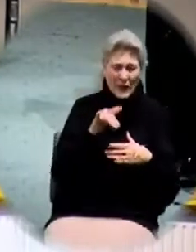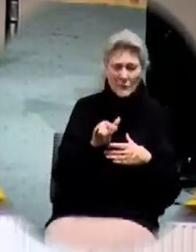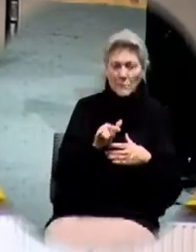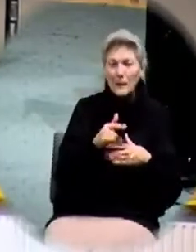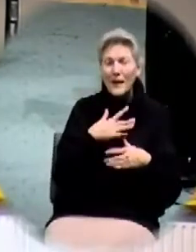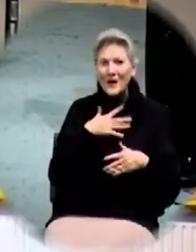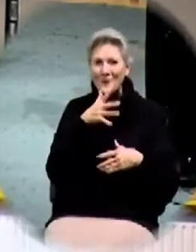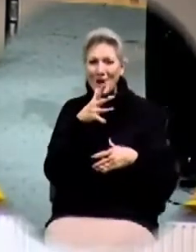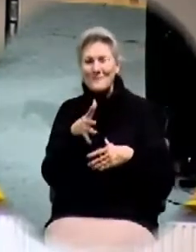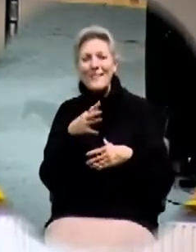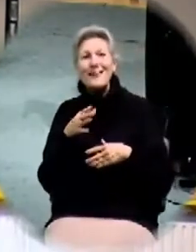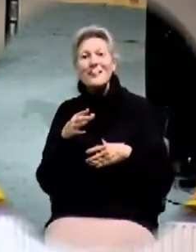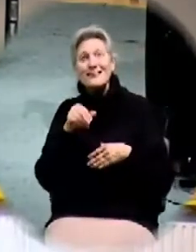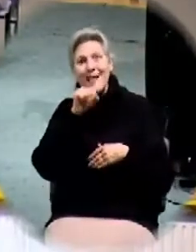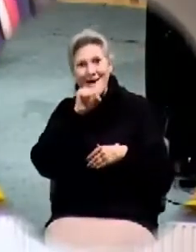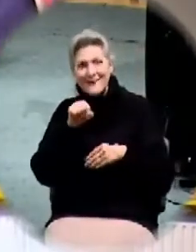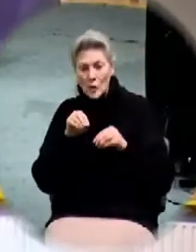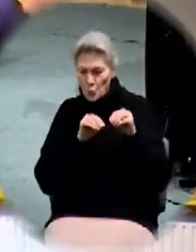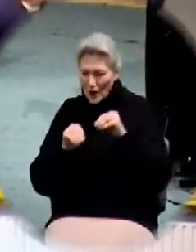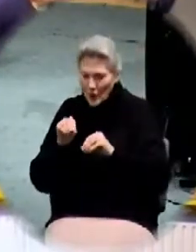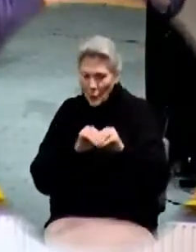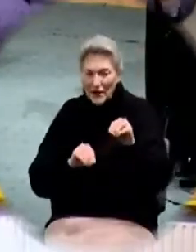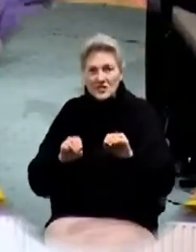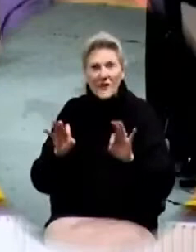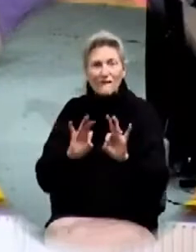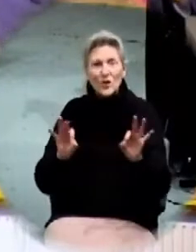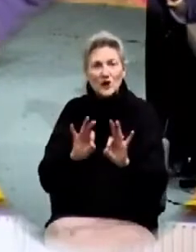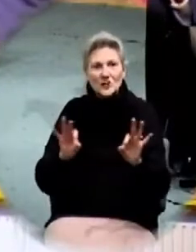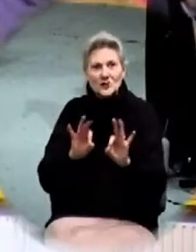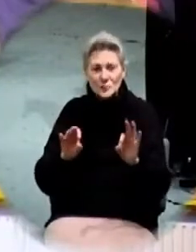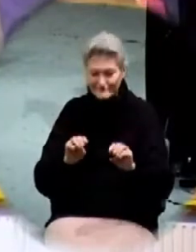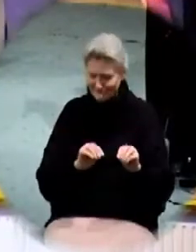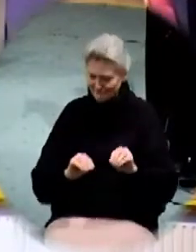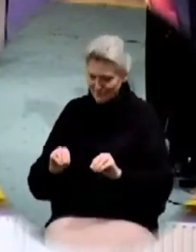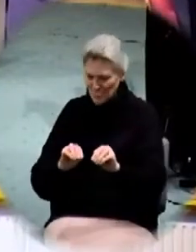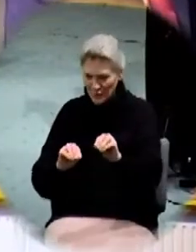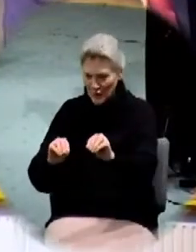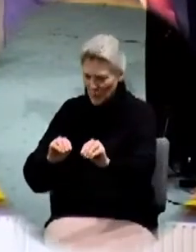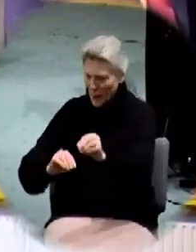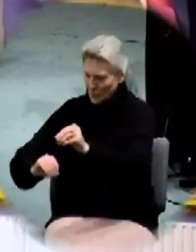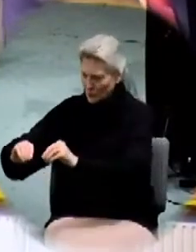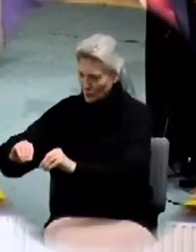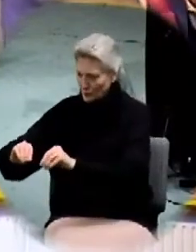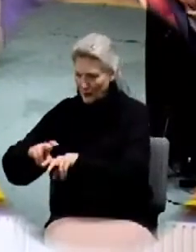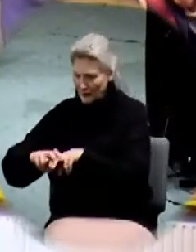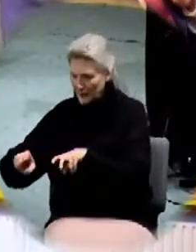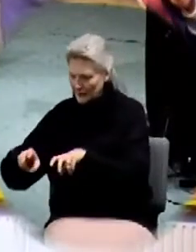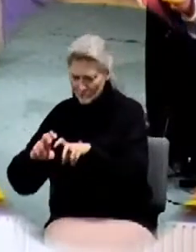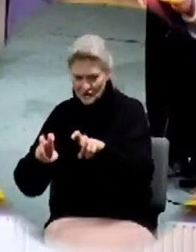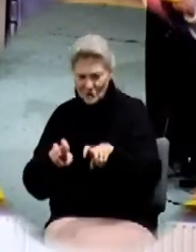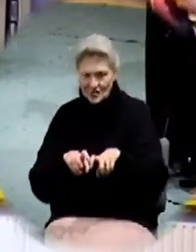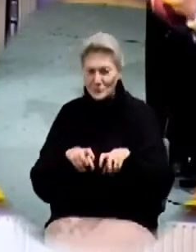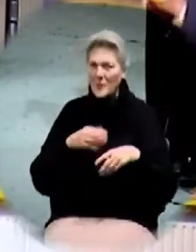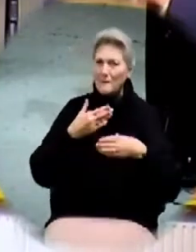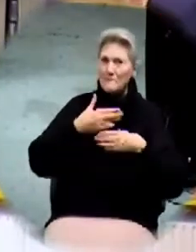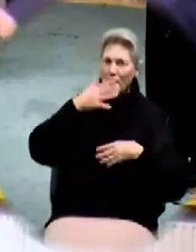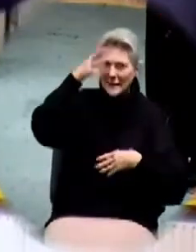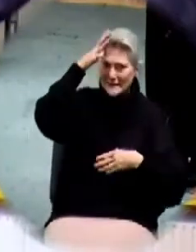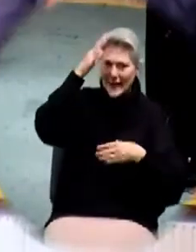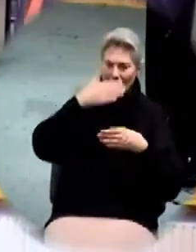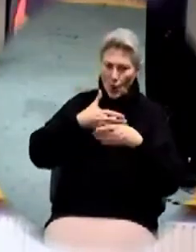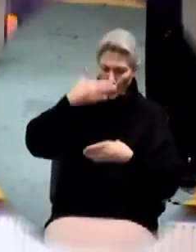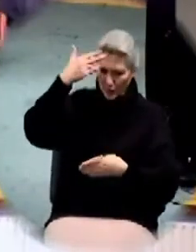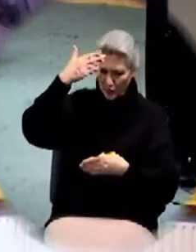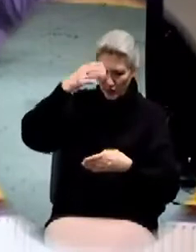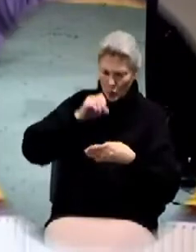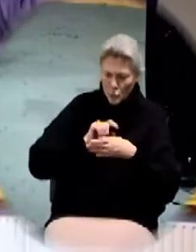you already know where this is going so story goes I was there but opened the window crawled in started to